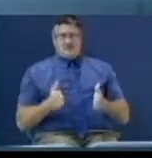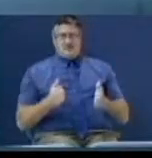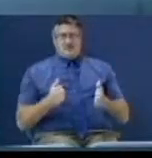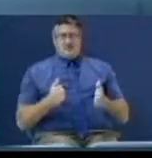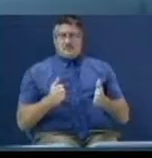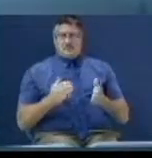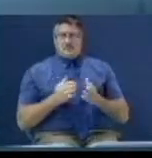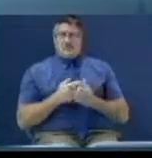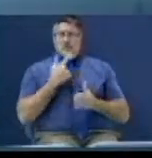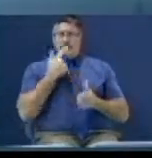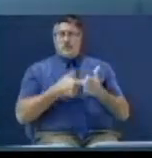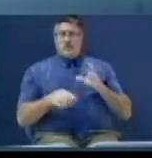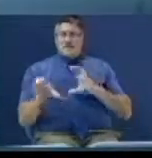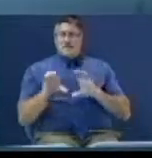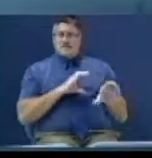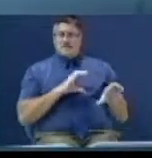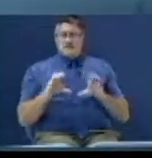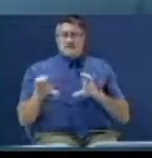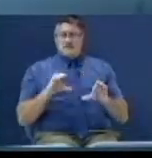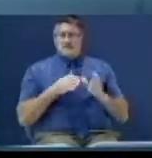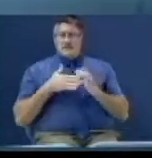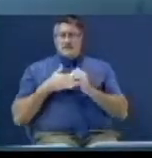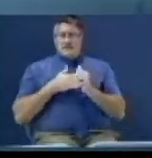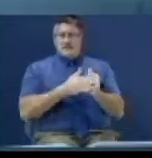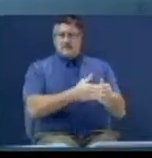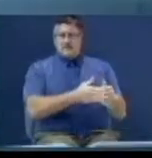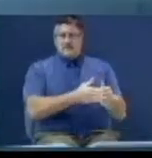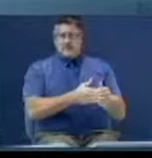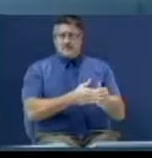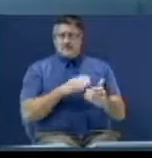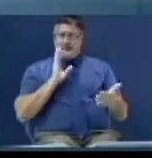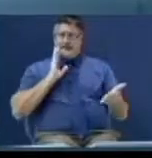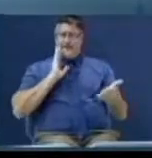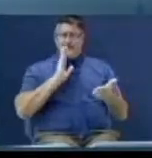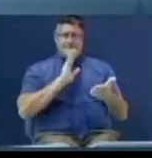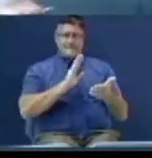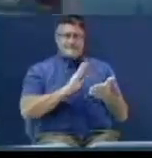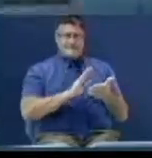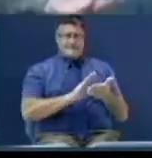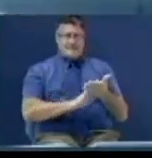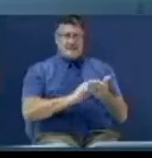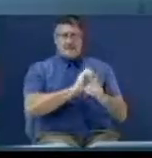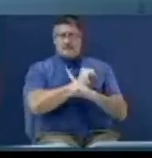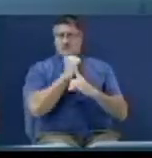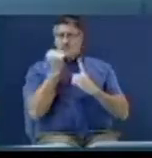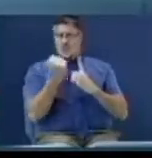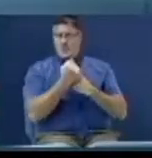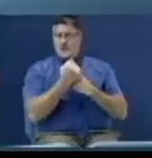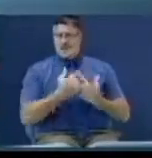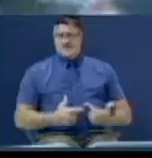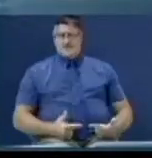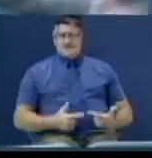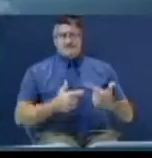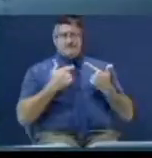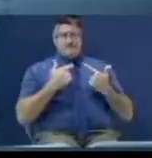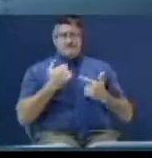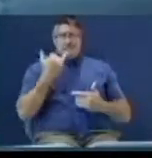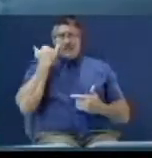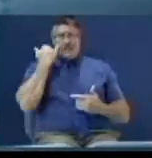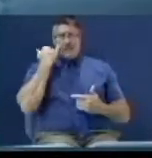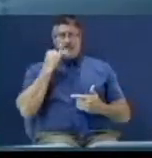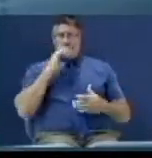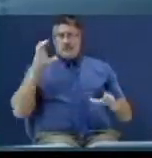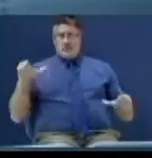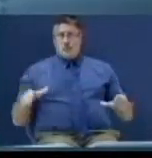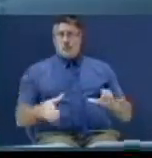I'll tell you what he's done. He's led you to a reckless lifestyle. I'll tell you what he's done. If you're married, he's messed up